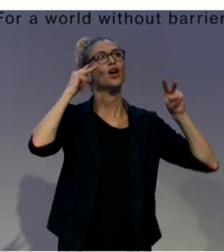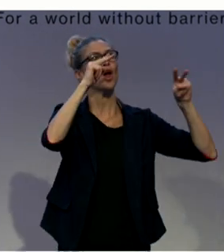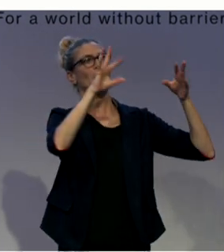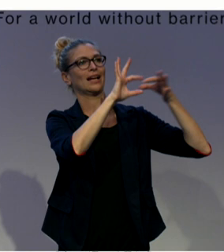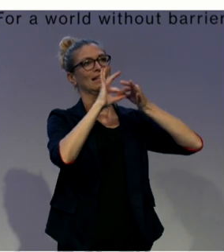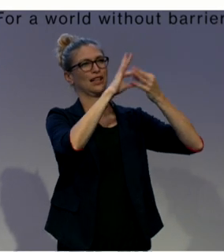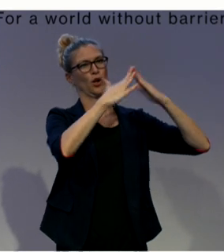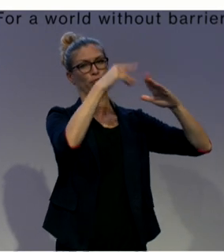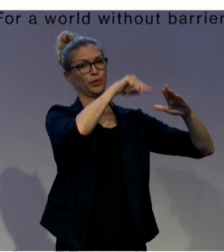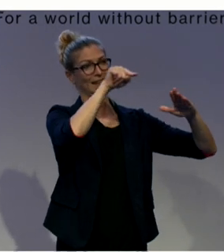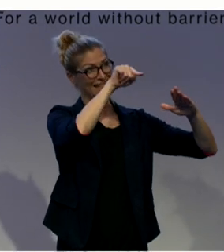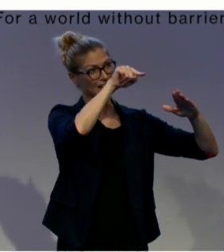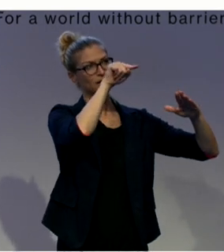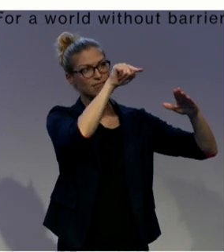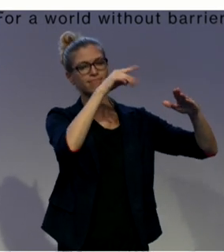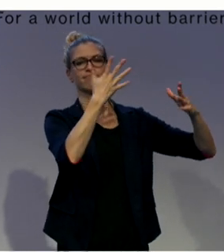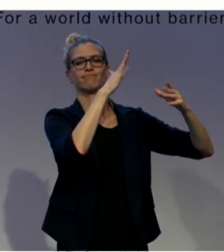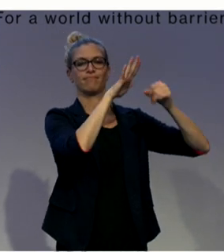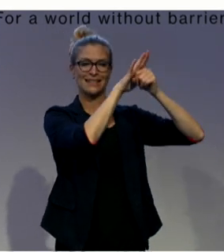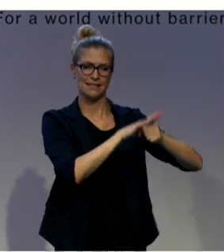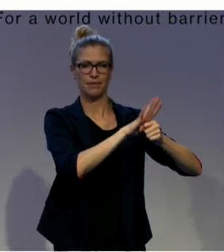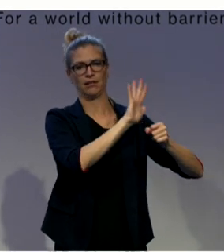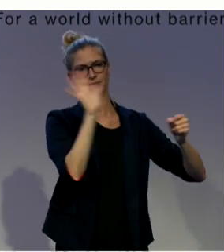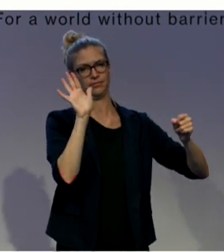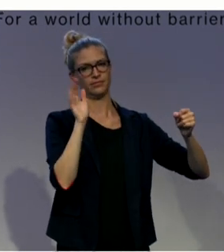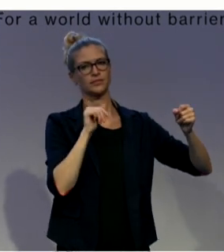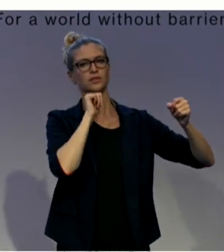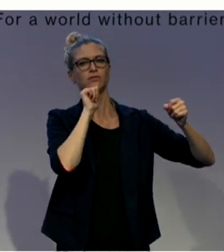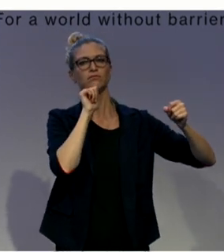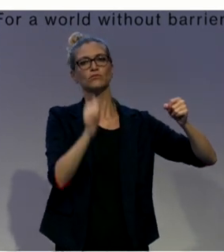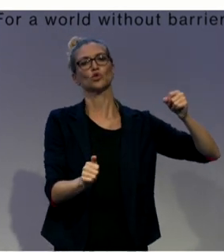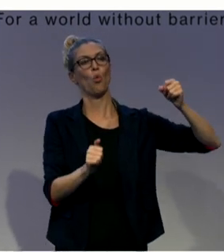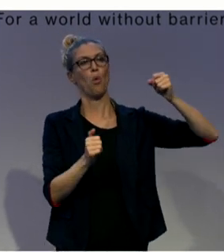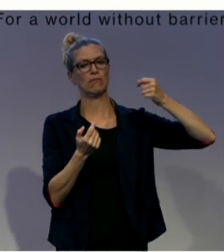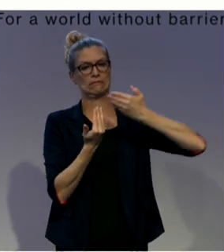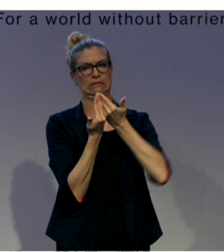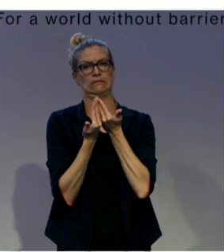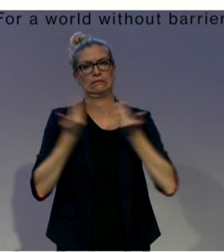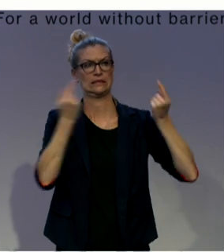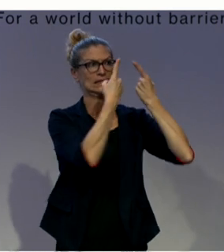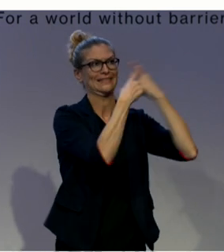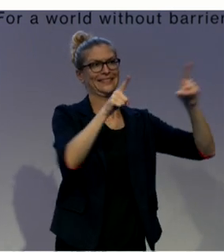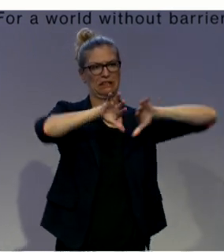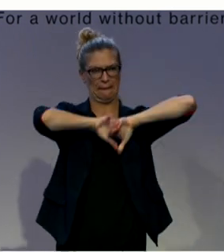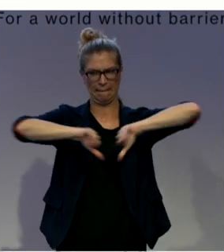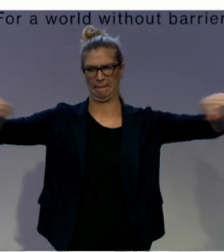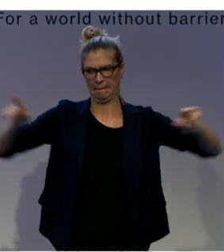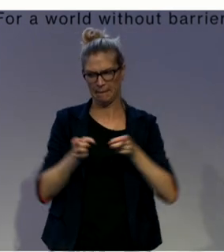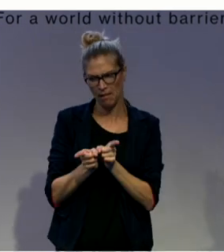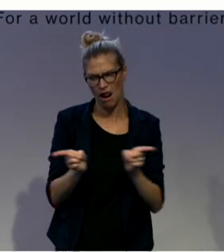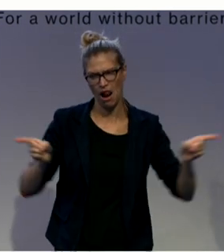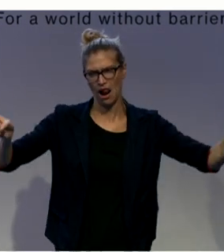and non-polarized process of finding solutions to new and old social dilemmas. We are